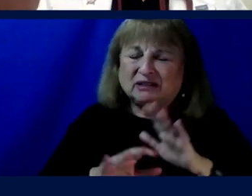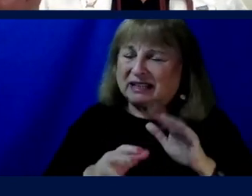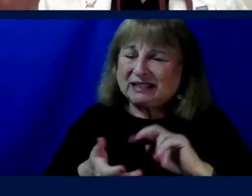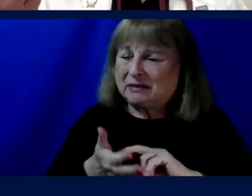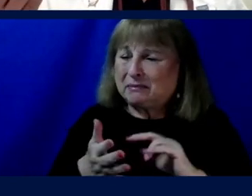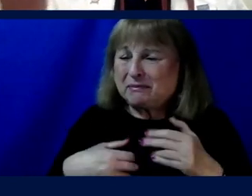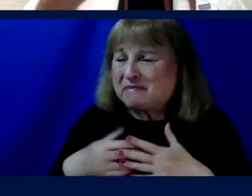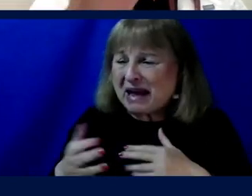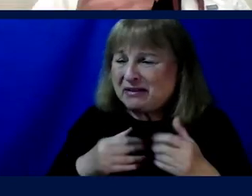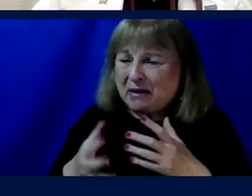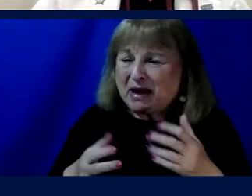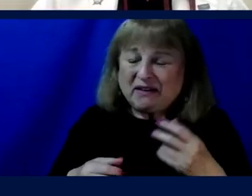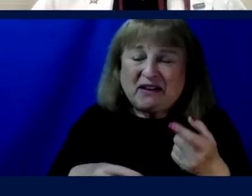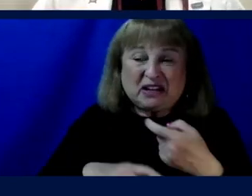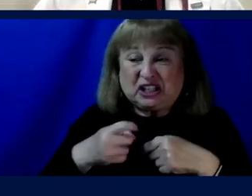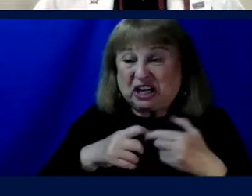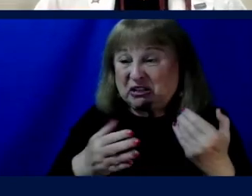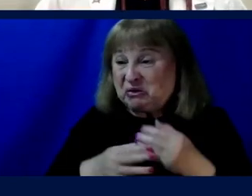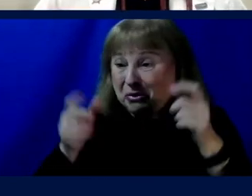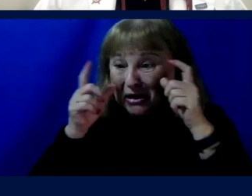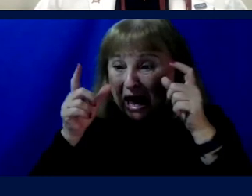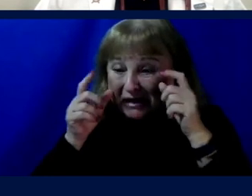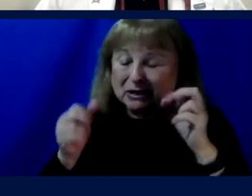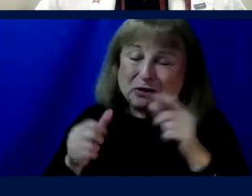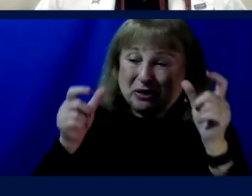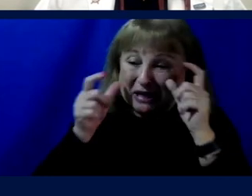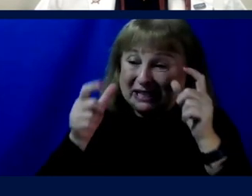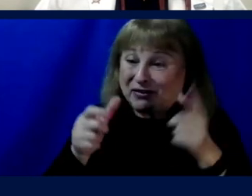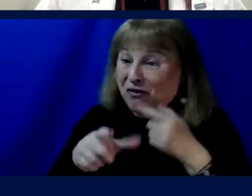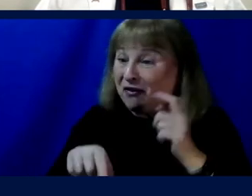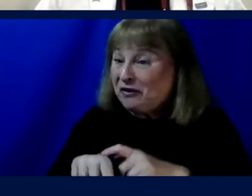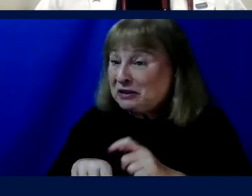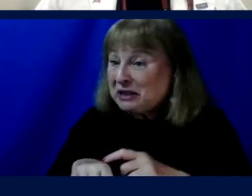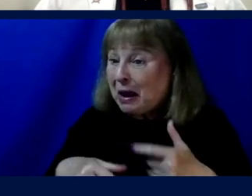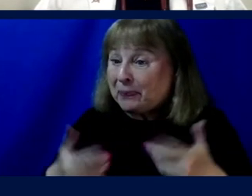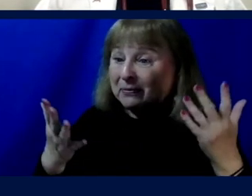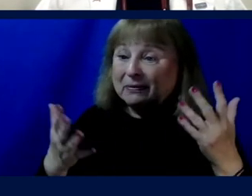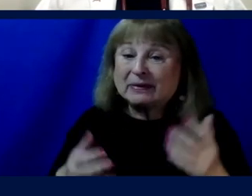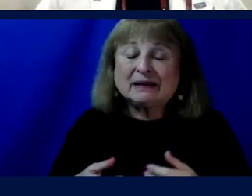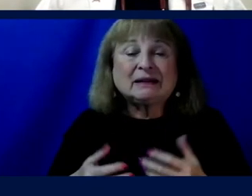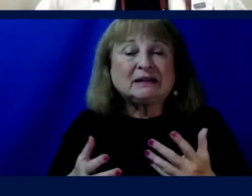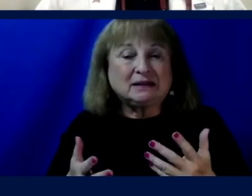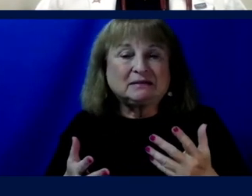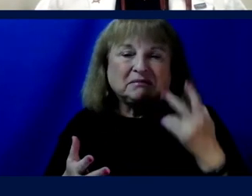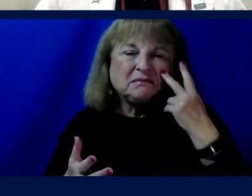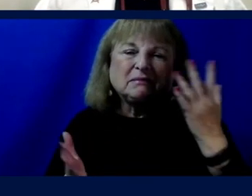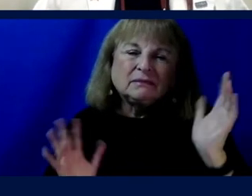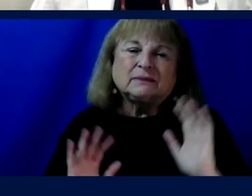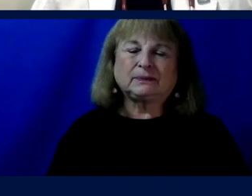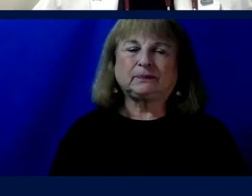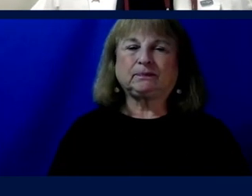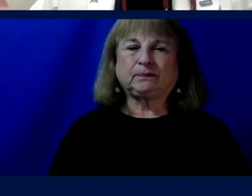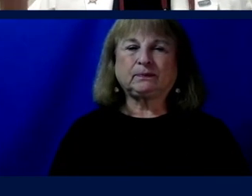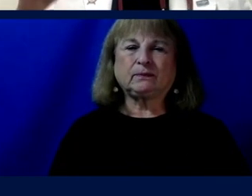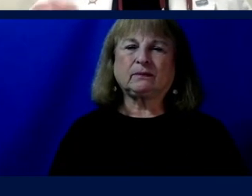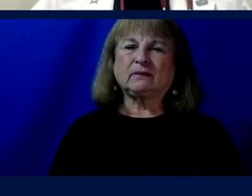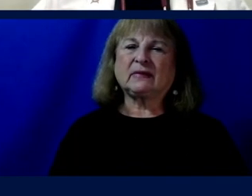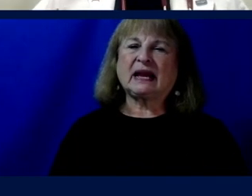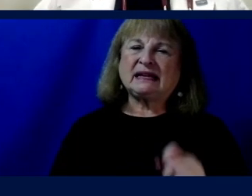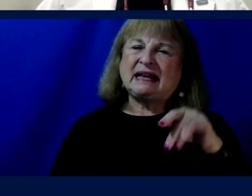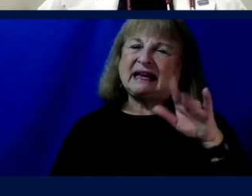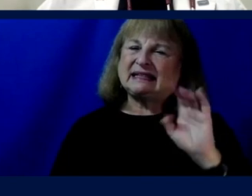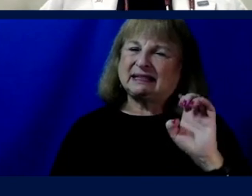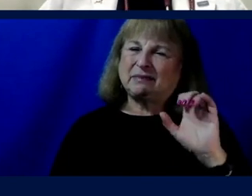wear new glasses or glasses for the first time, either temporarily or permanently, as has been the case in some astronauts. And space